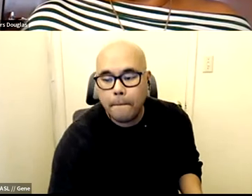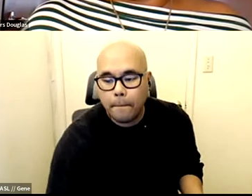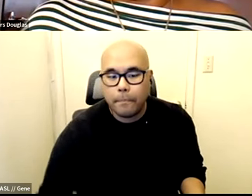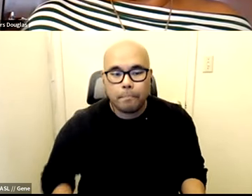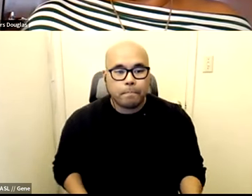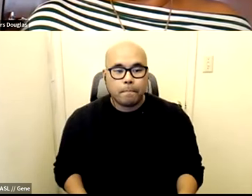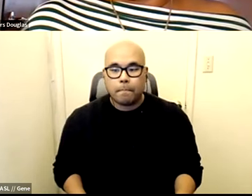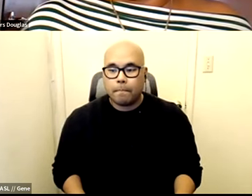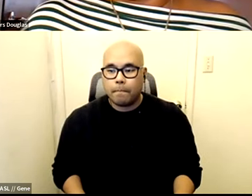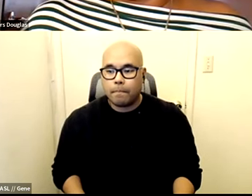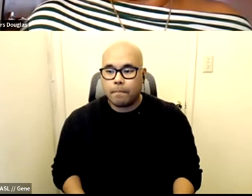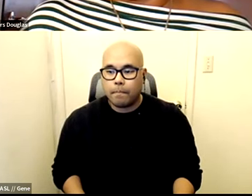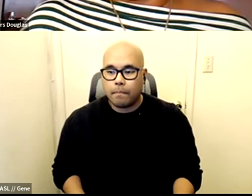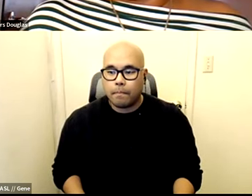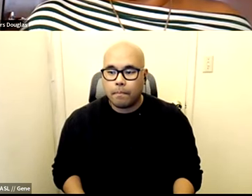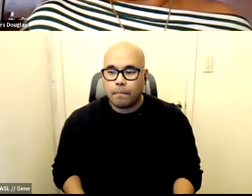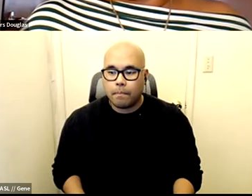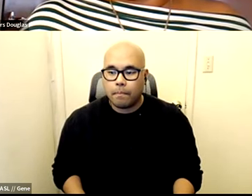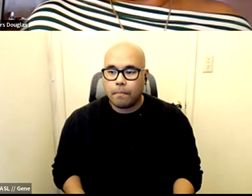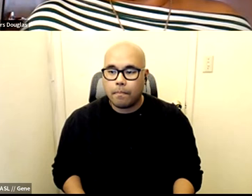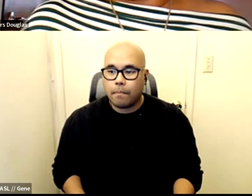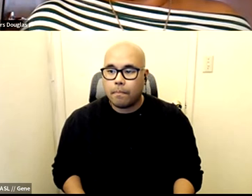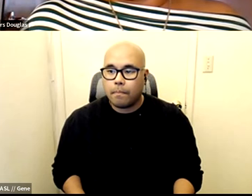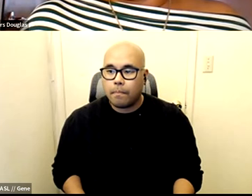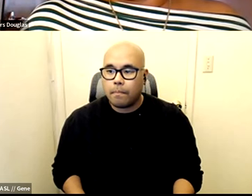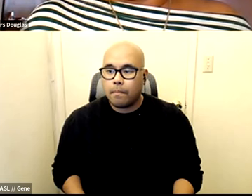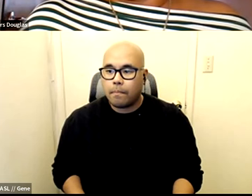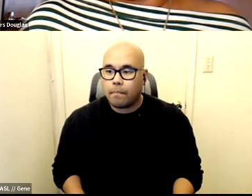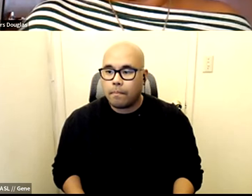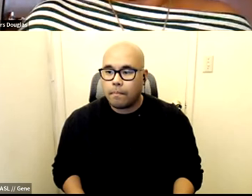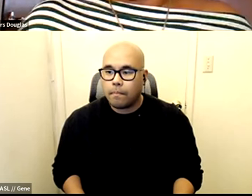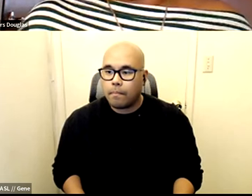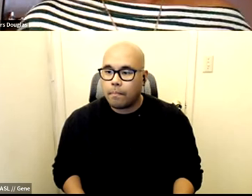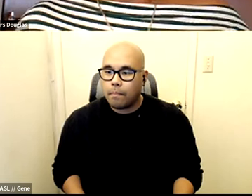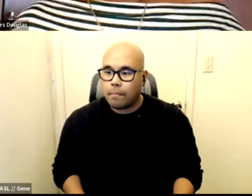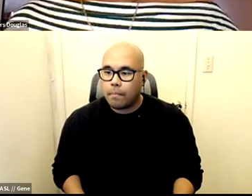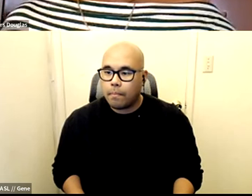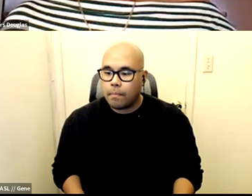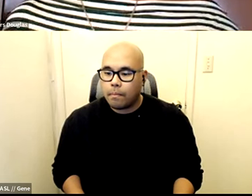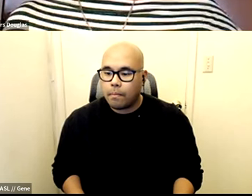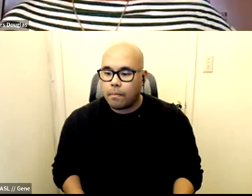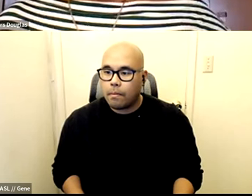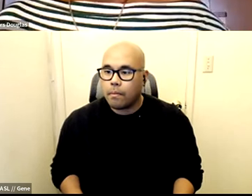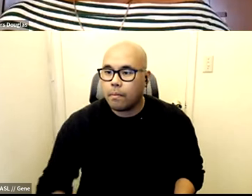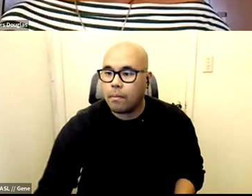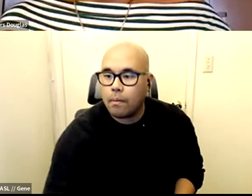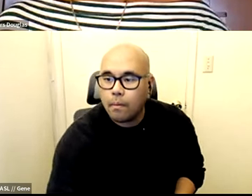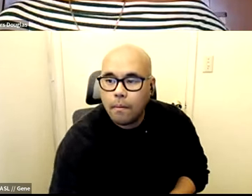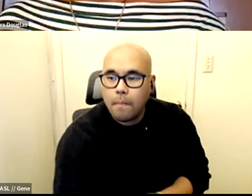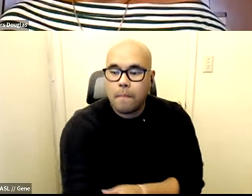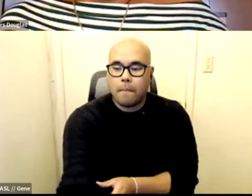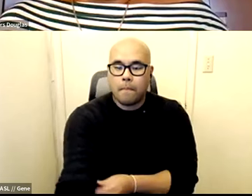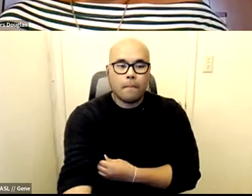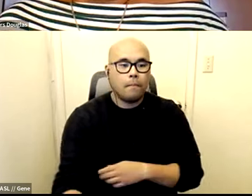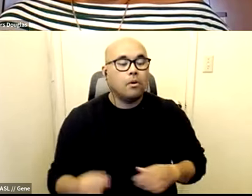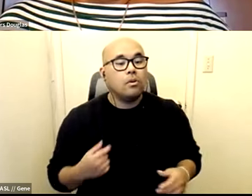Yeah, sanctions and everything that we do in every system that exists, and you mentioned the word reform, and